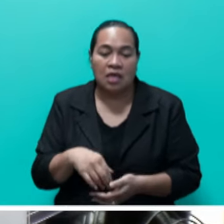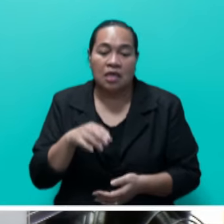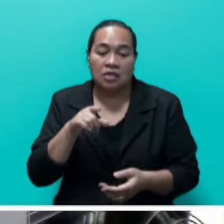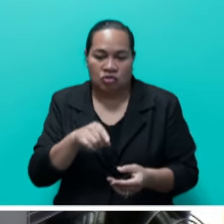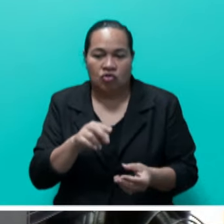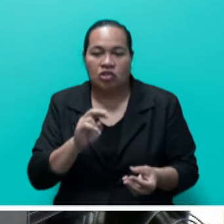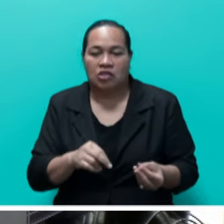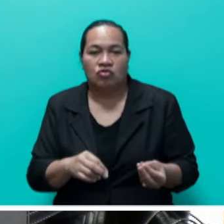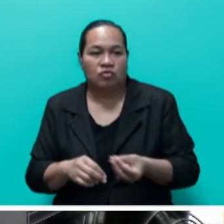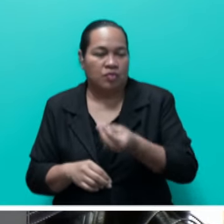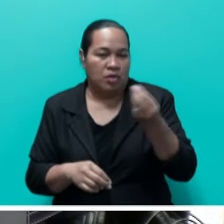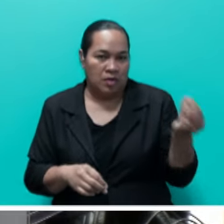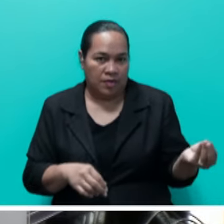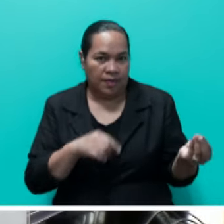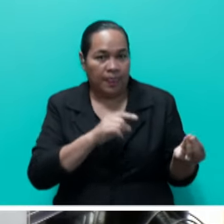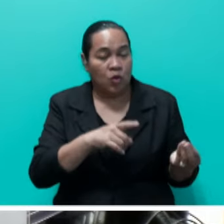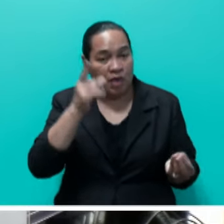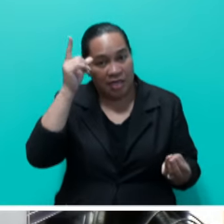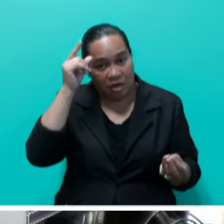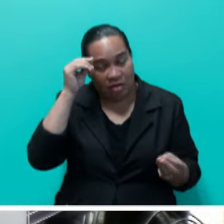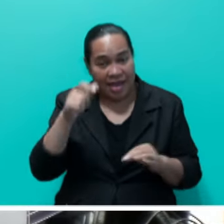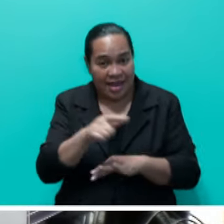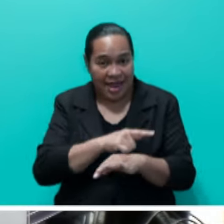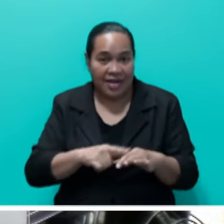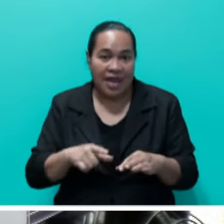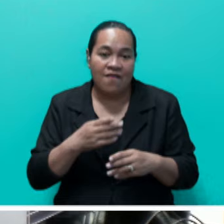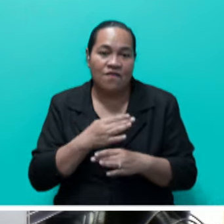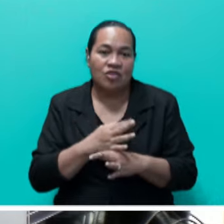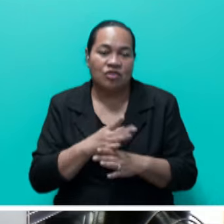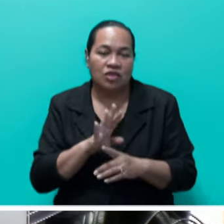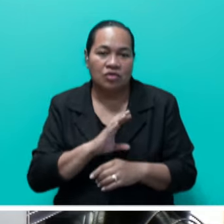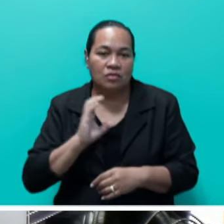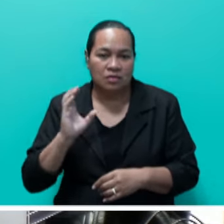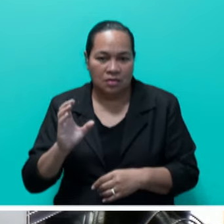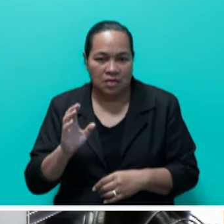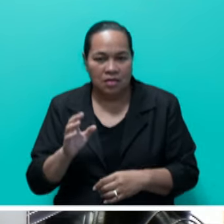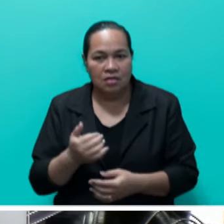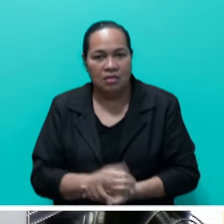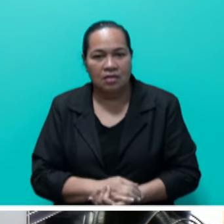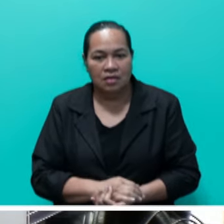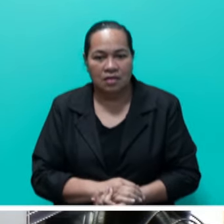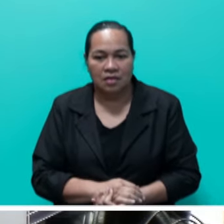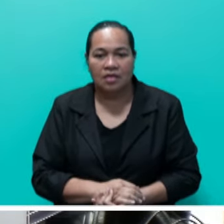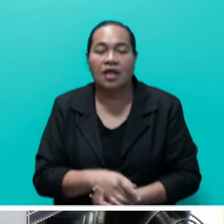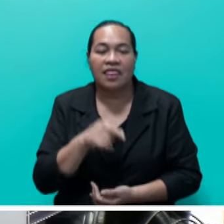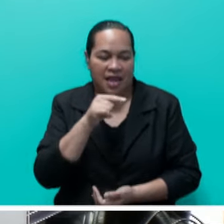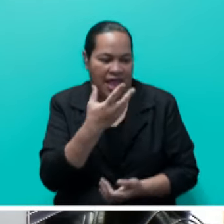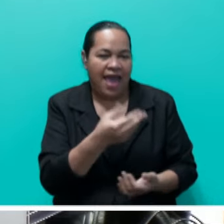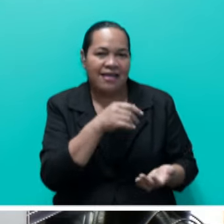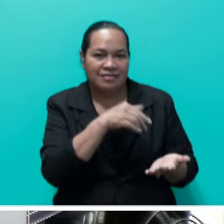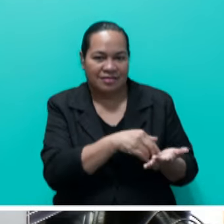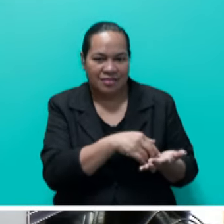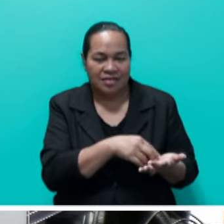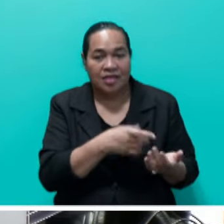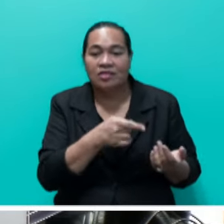Land and Fisheries Commission that has registered the customary fishing rights to the